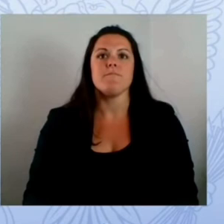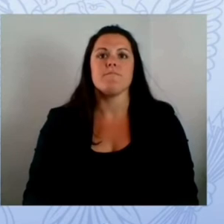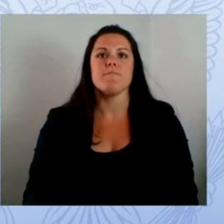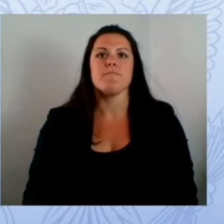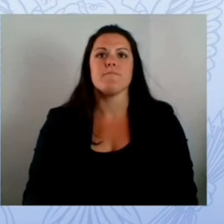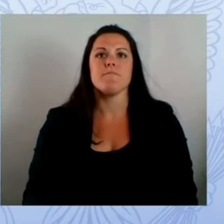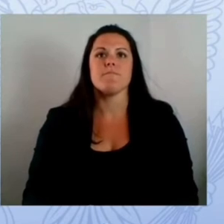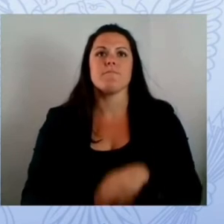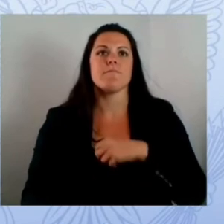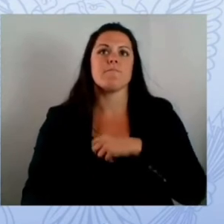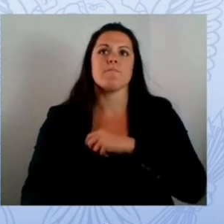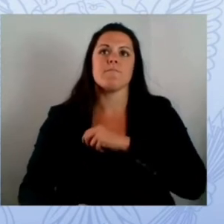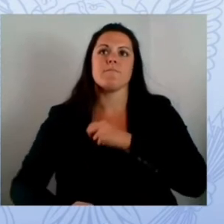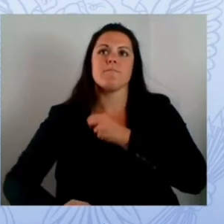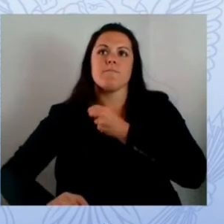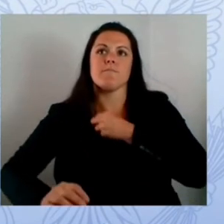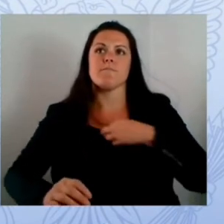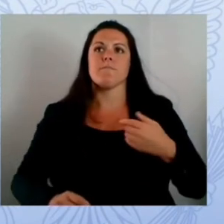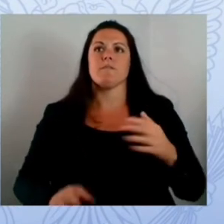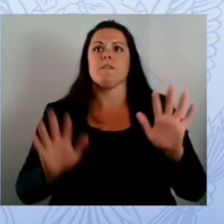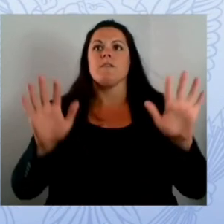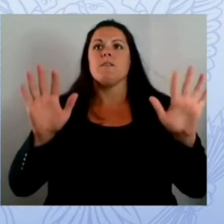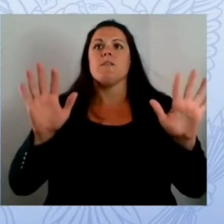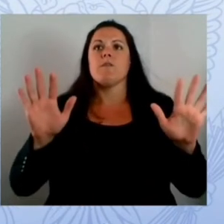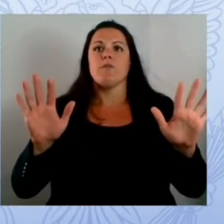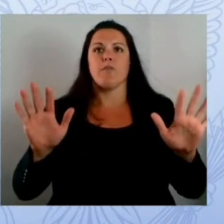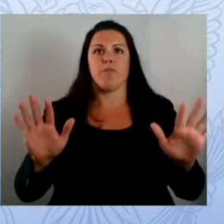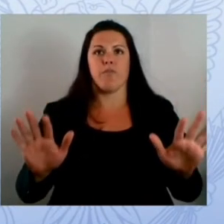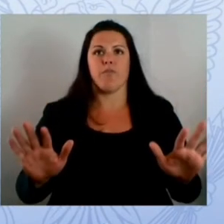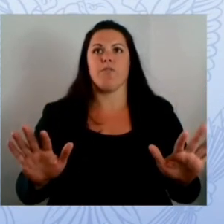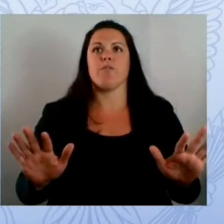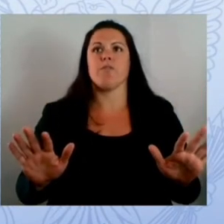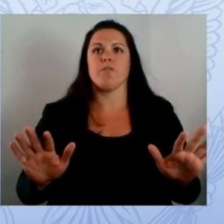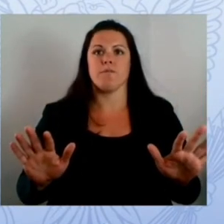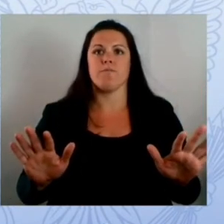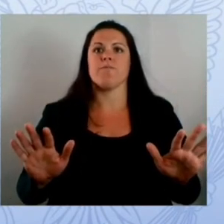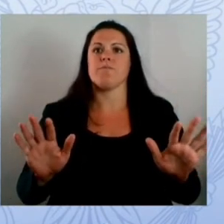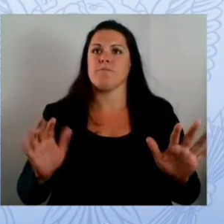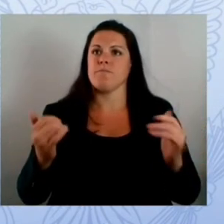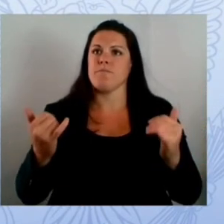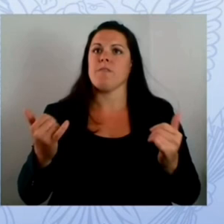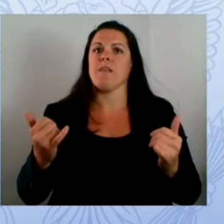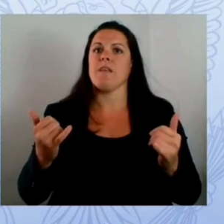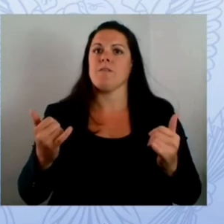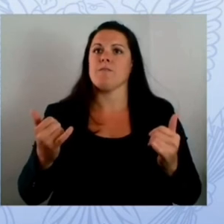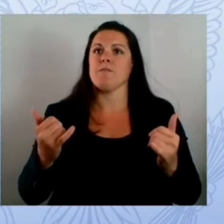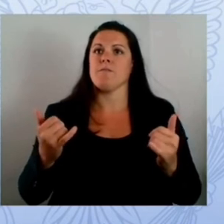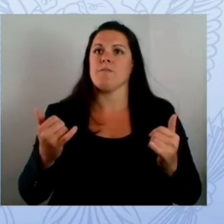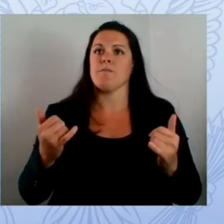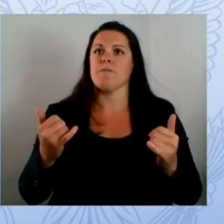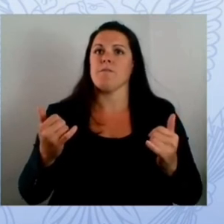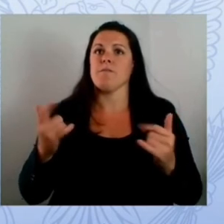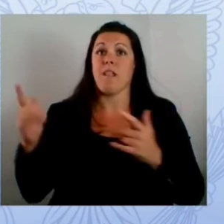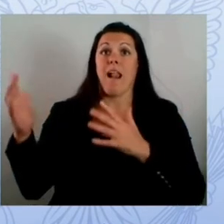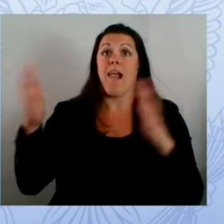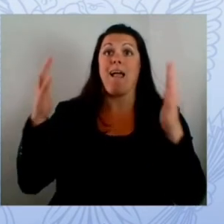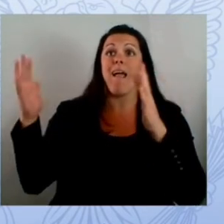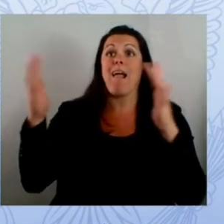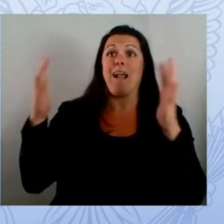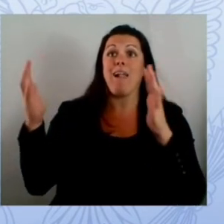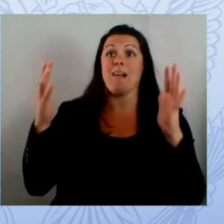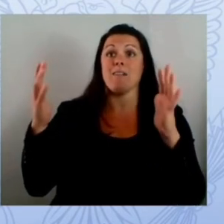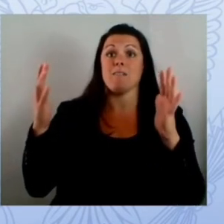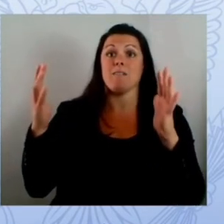i want to take a moment you know to note as the applause noted that what paul was referencing was the fbi is available